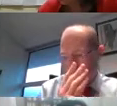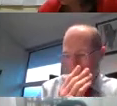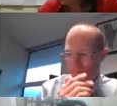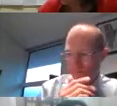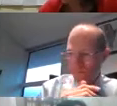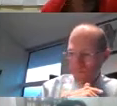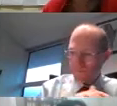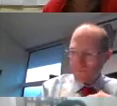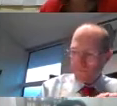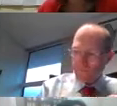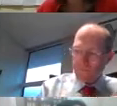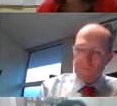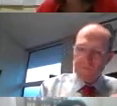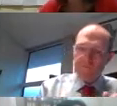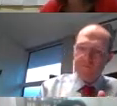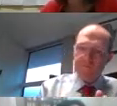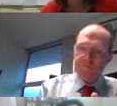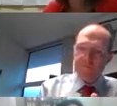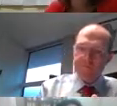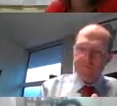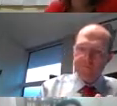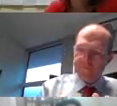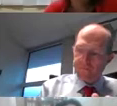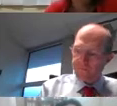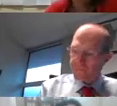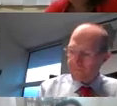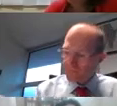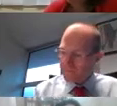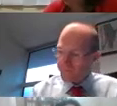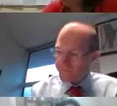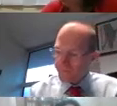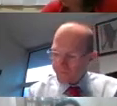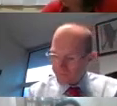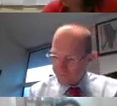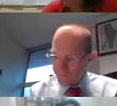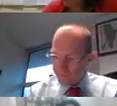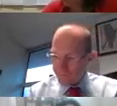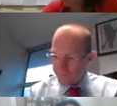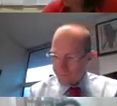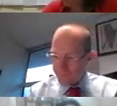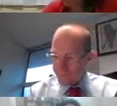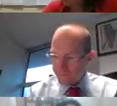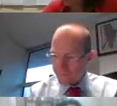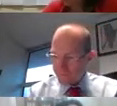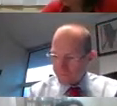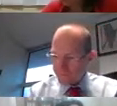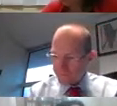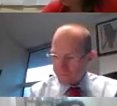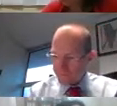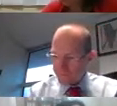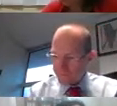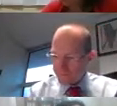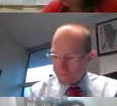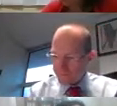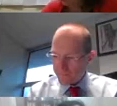socialize and see family and how are we going to set that up to make sure that we can have that and we have our our visitor